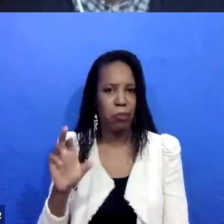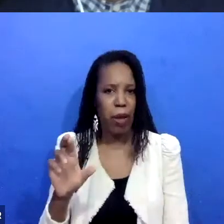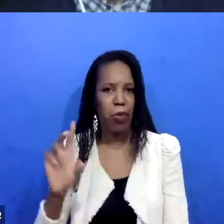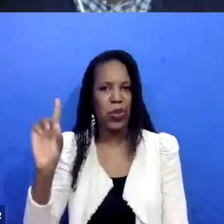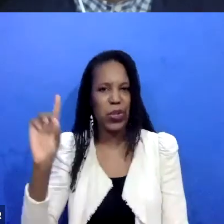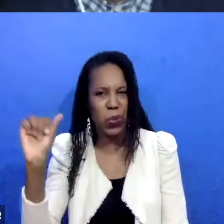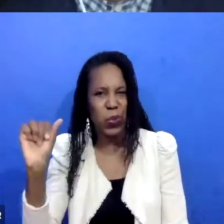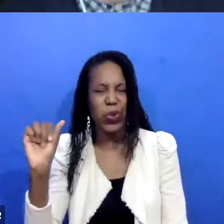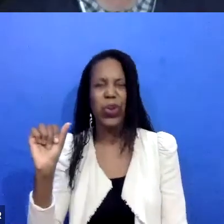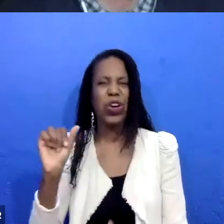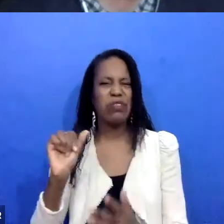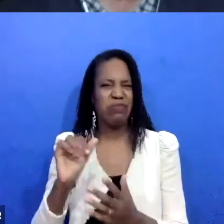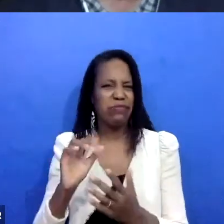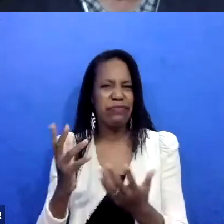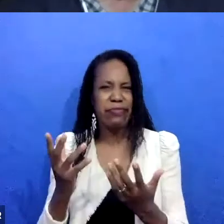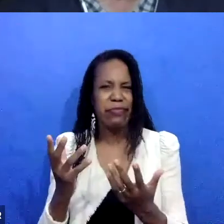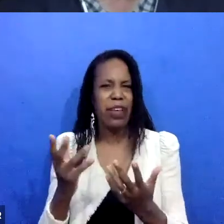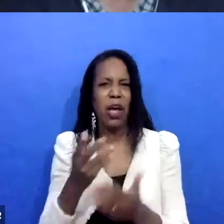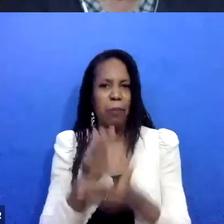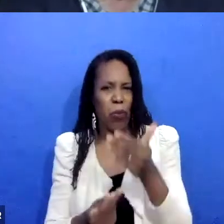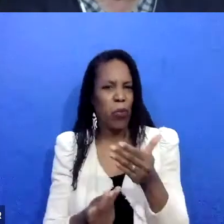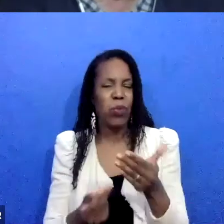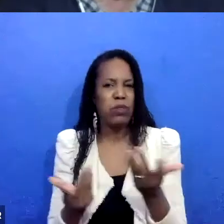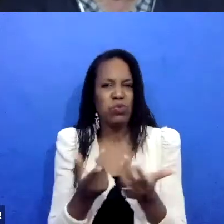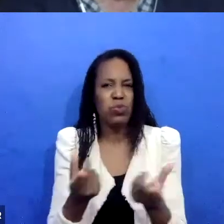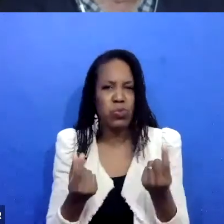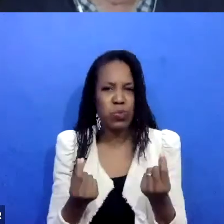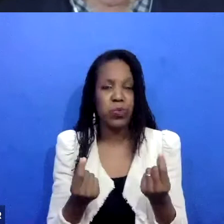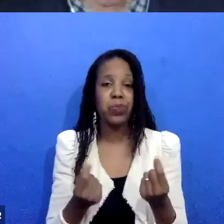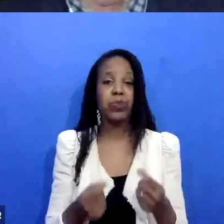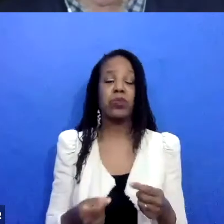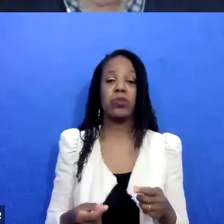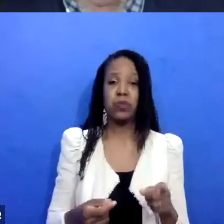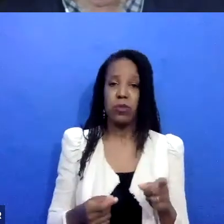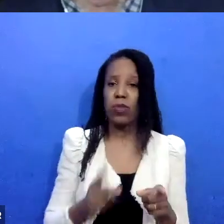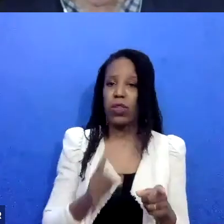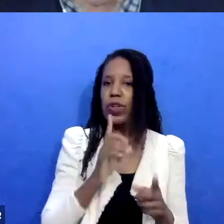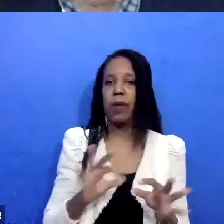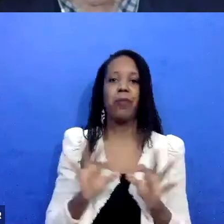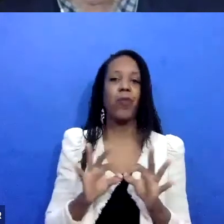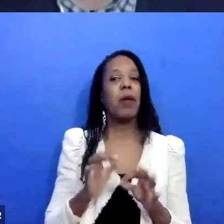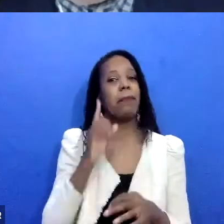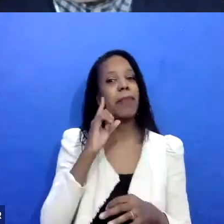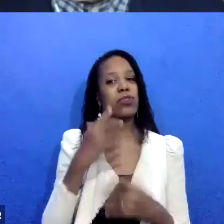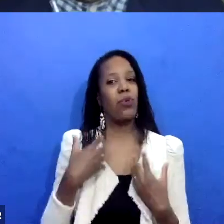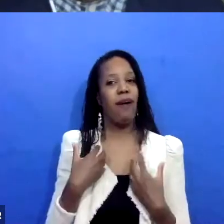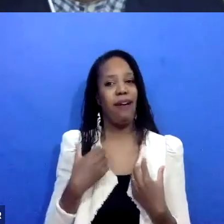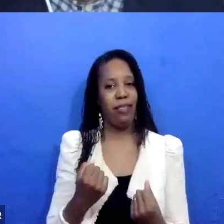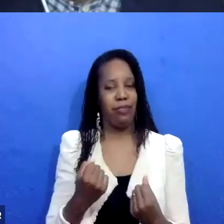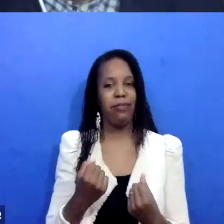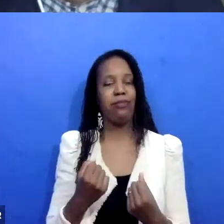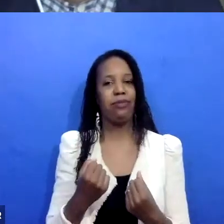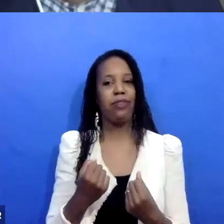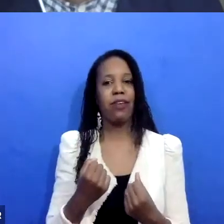Yeah, just briefly, would say that it's important to include mental health help in the process to the degree to which that's available to